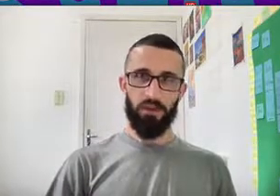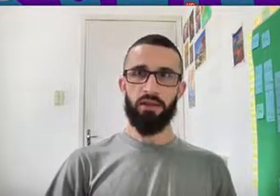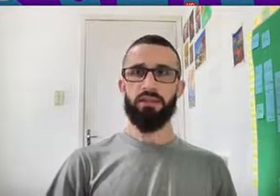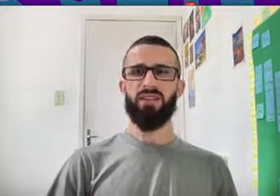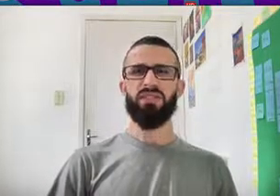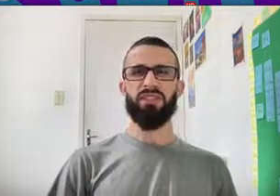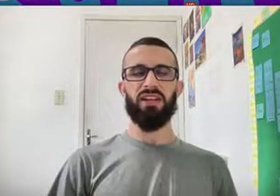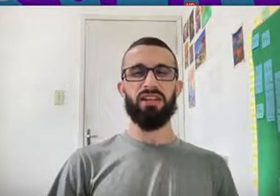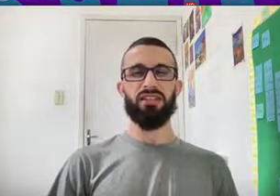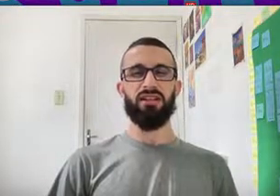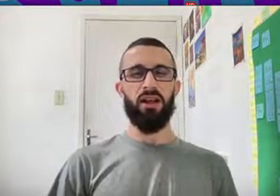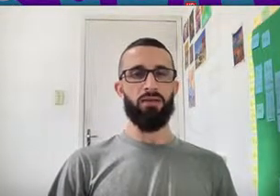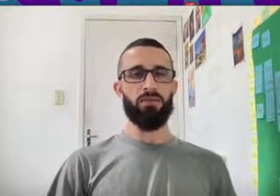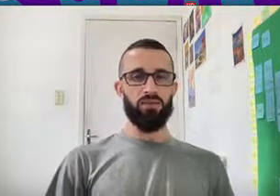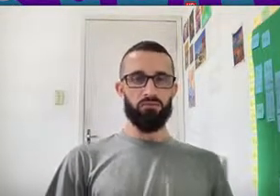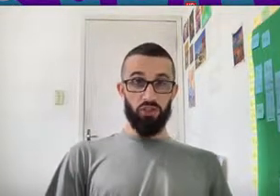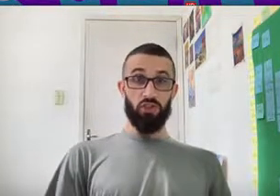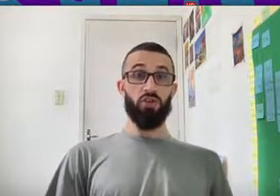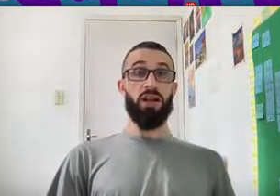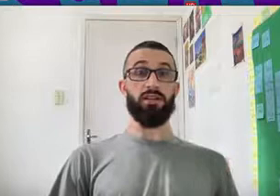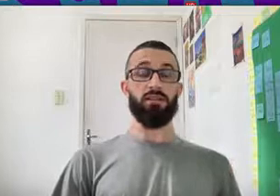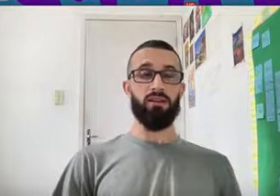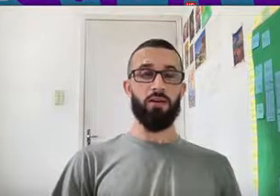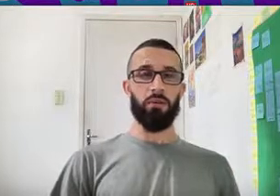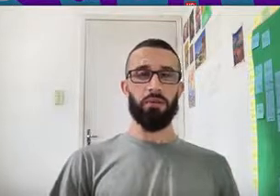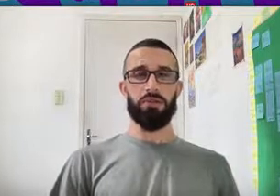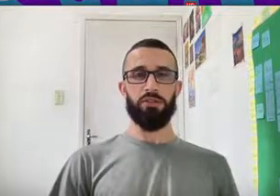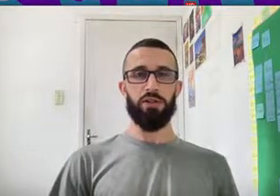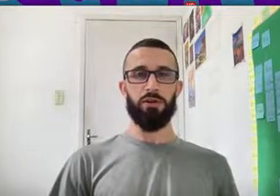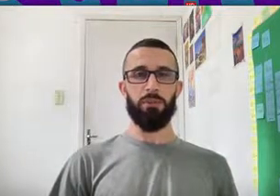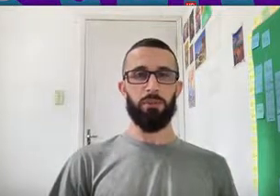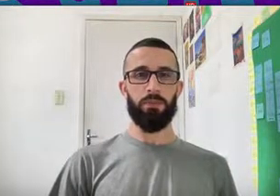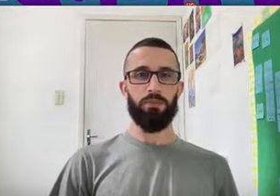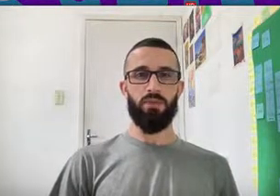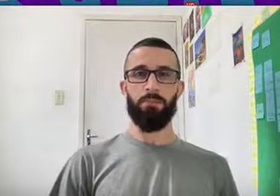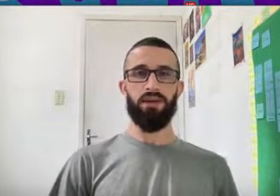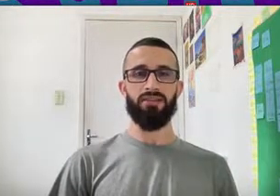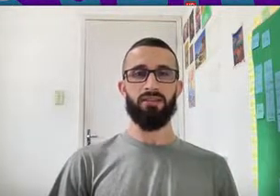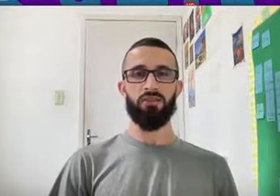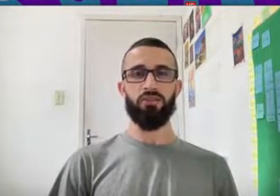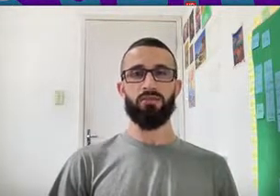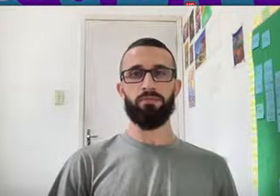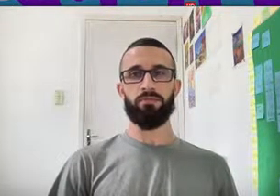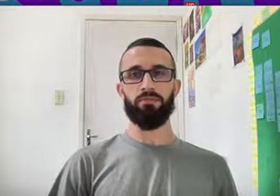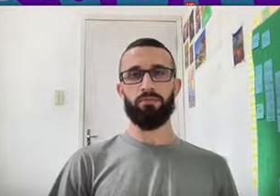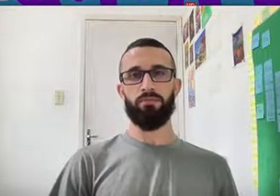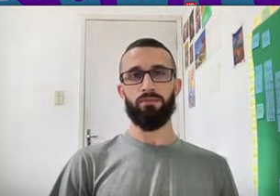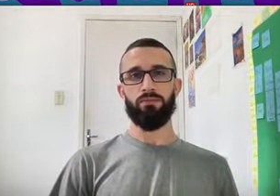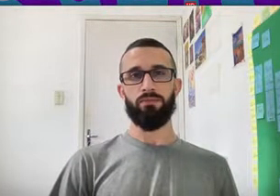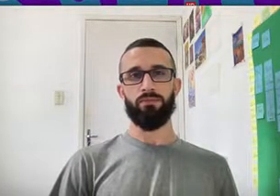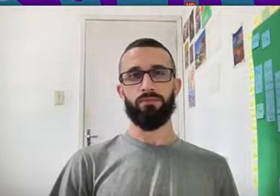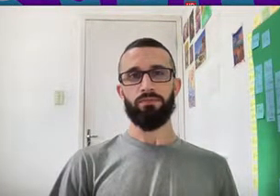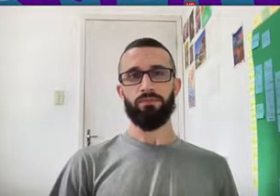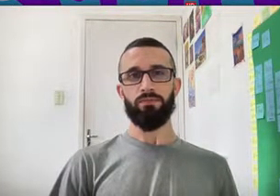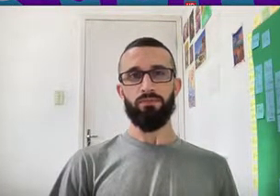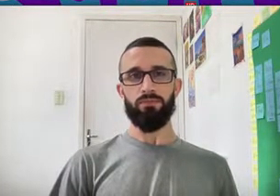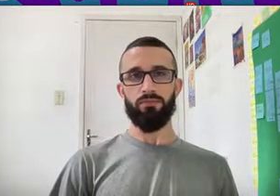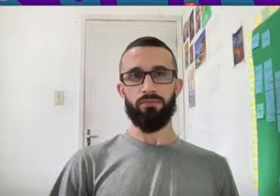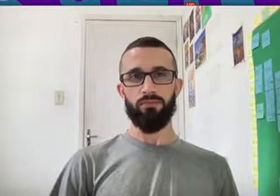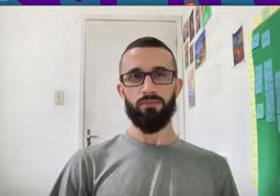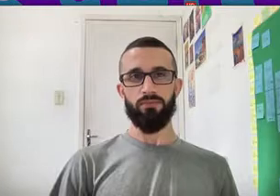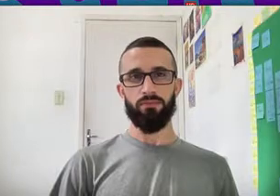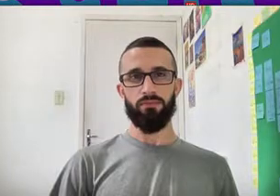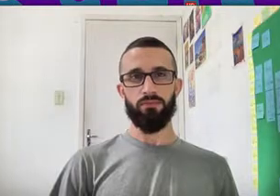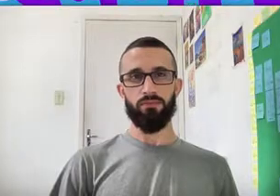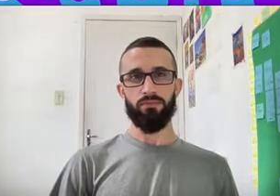Tava Distraída I Was Distracted I Was Yeah Not Paying Attention Você